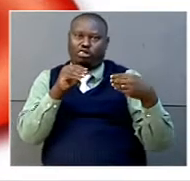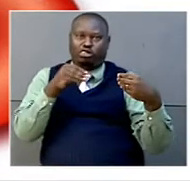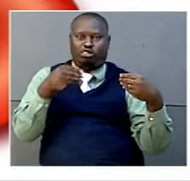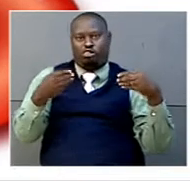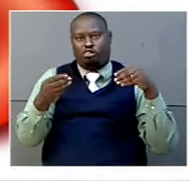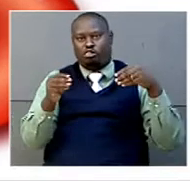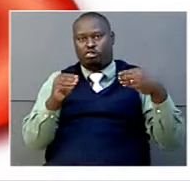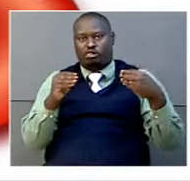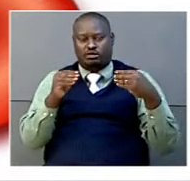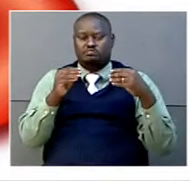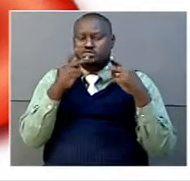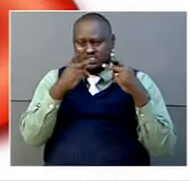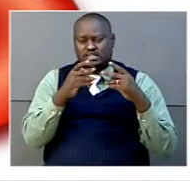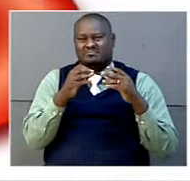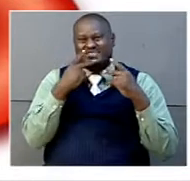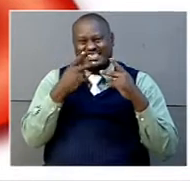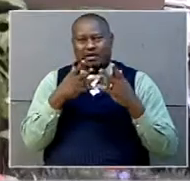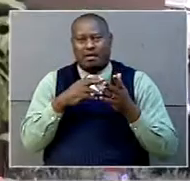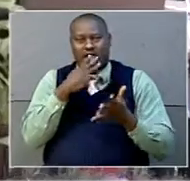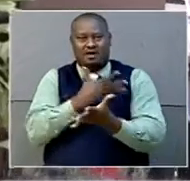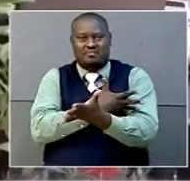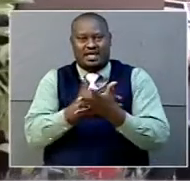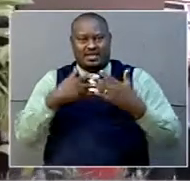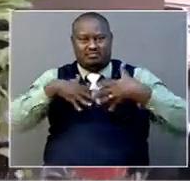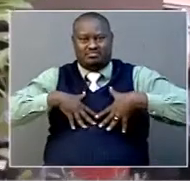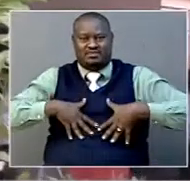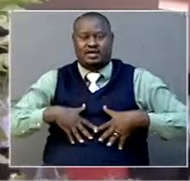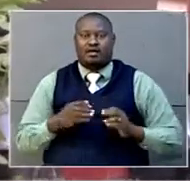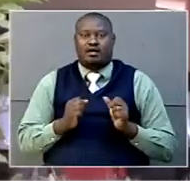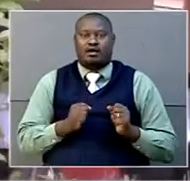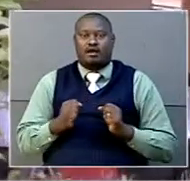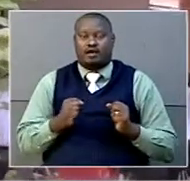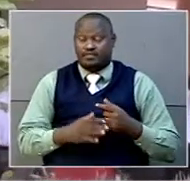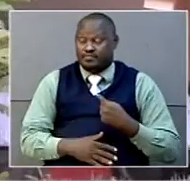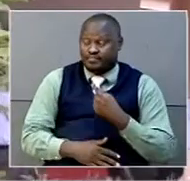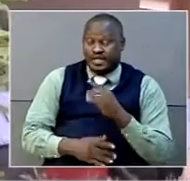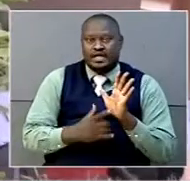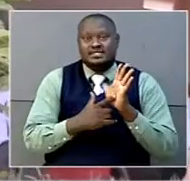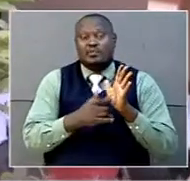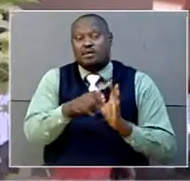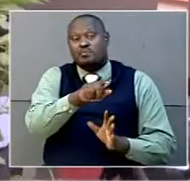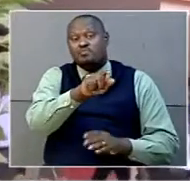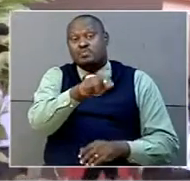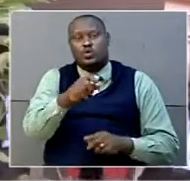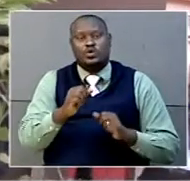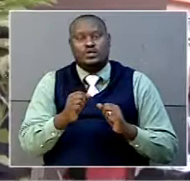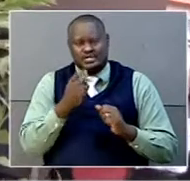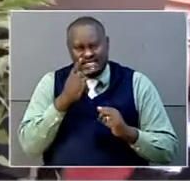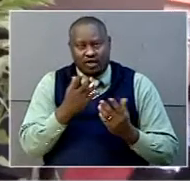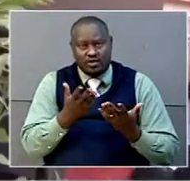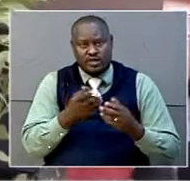blood different parts of the body difficult. Like the sickle cell, the sickle cell. Like the sickle, the one we use to slash,